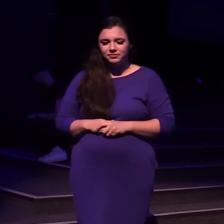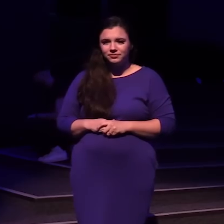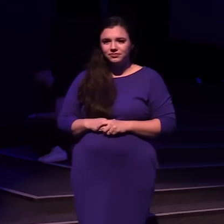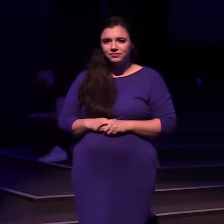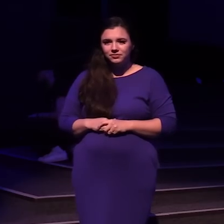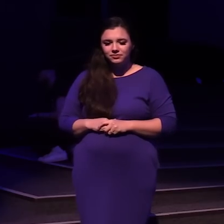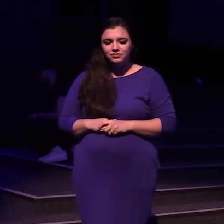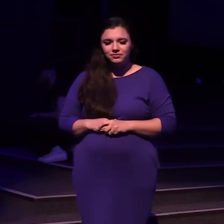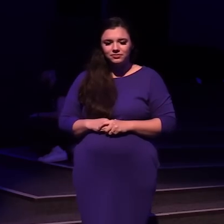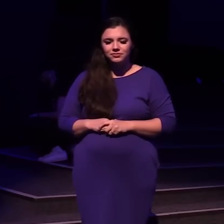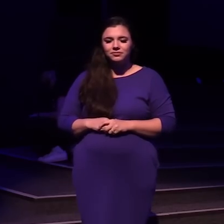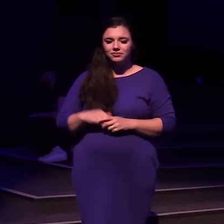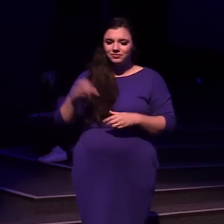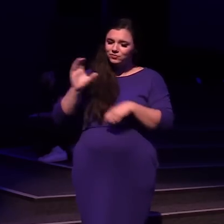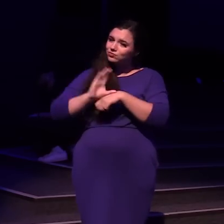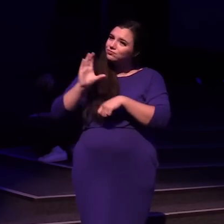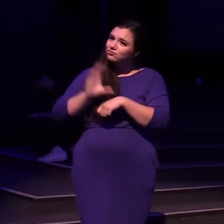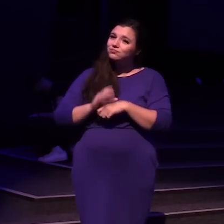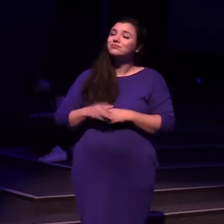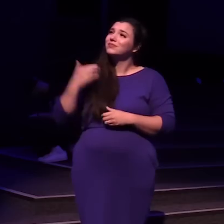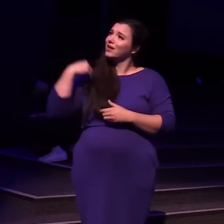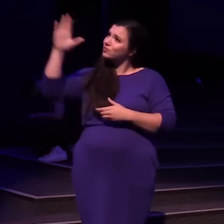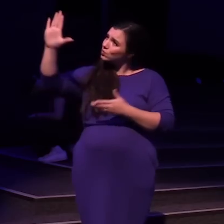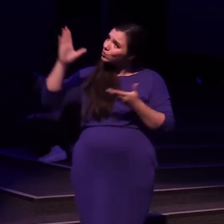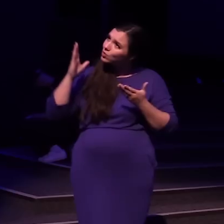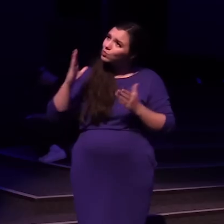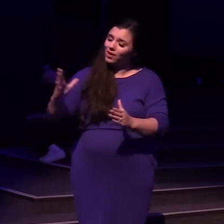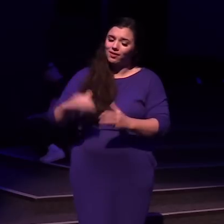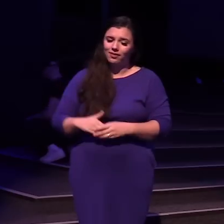Quiet spirit on your church Have your way